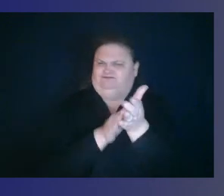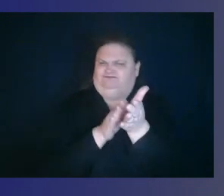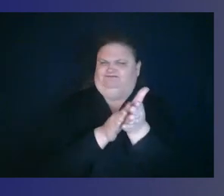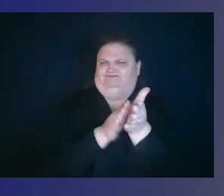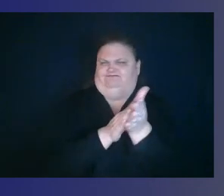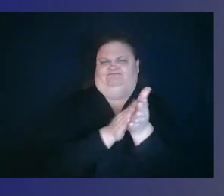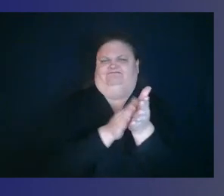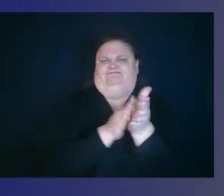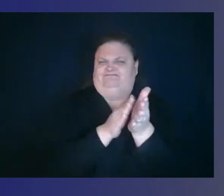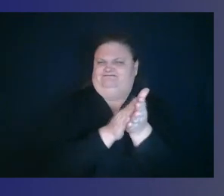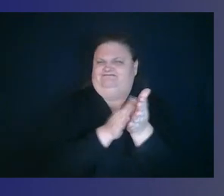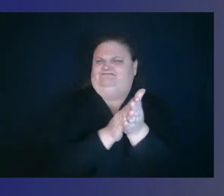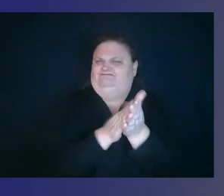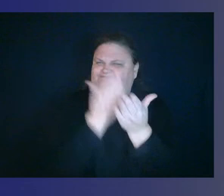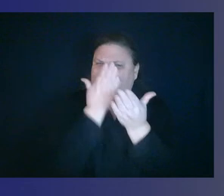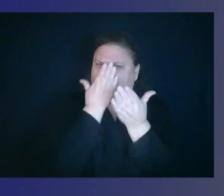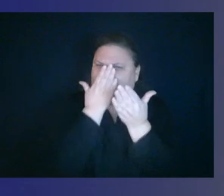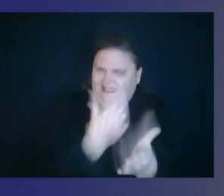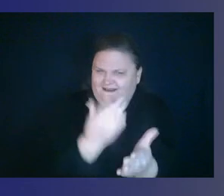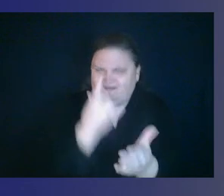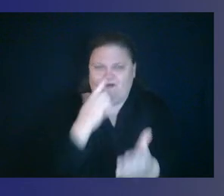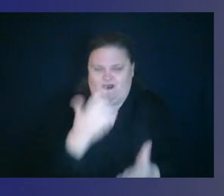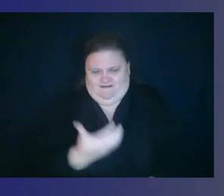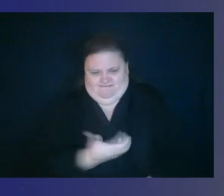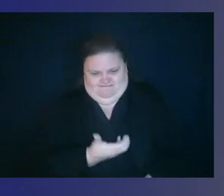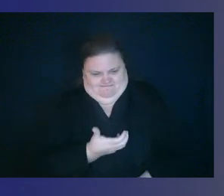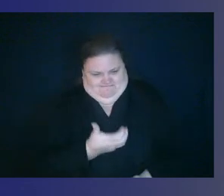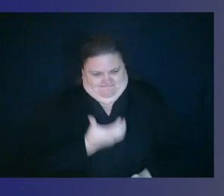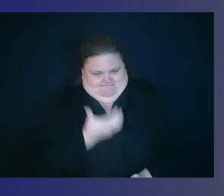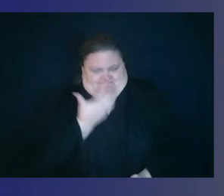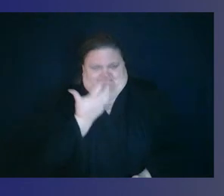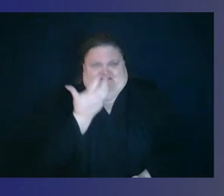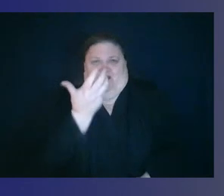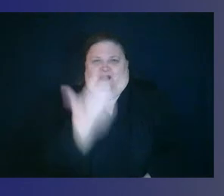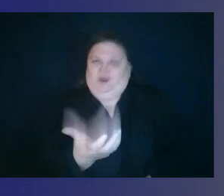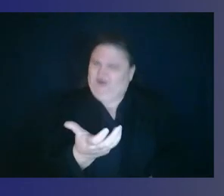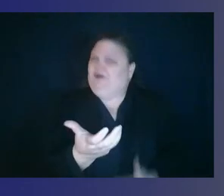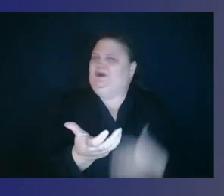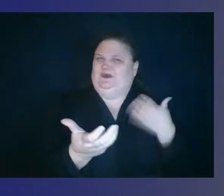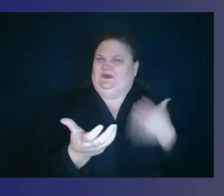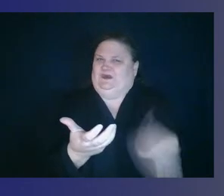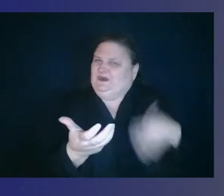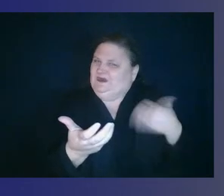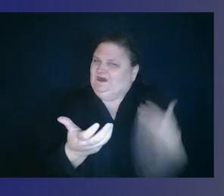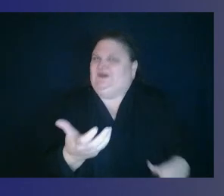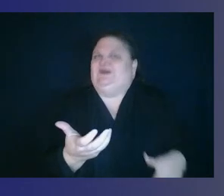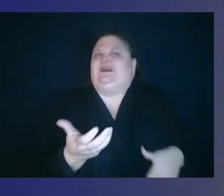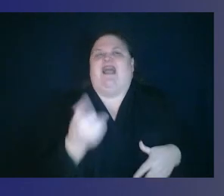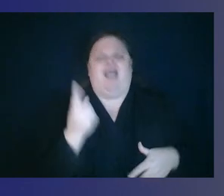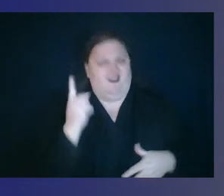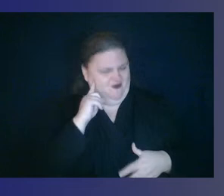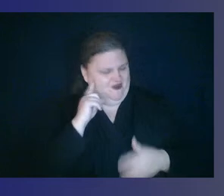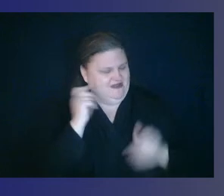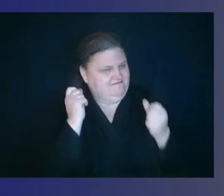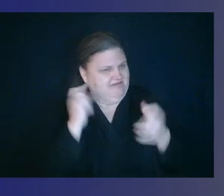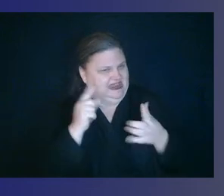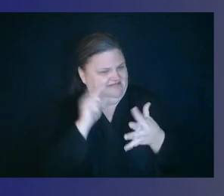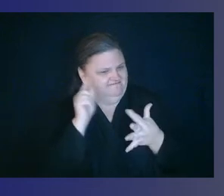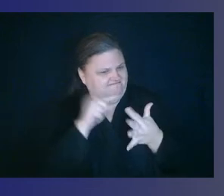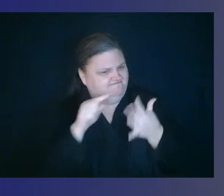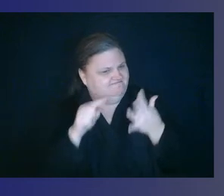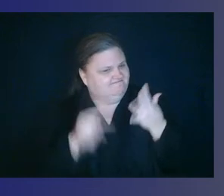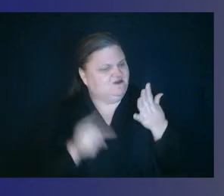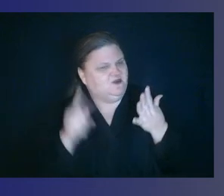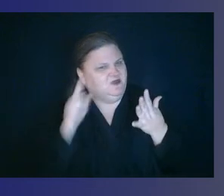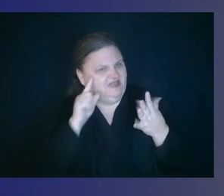Thank you for using your voice. Uh, because what I heard you name was numerous areas where you feel we can